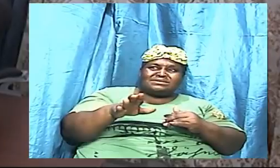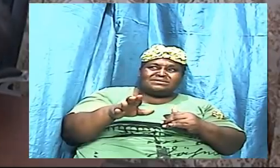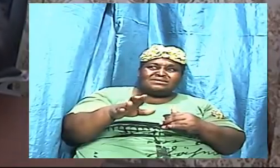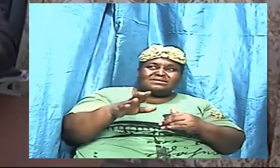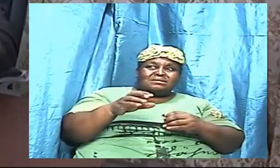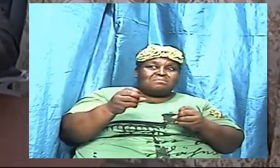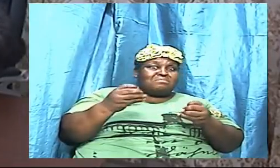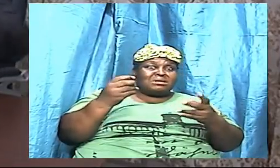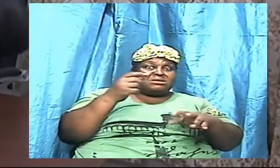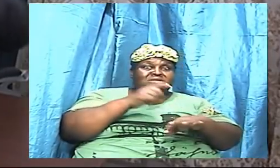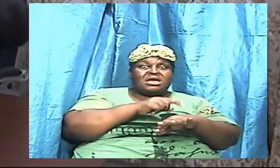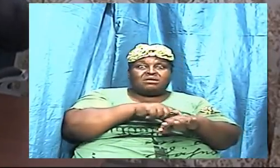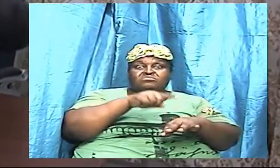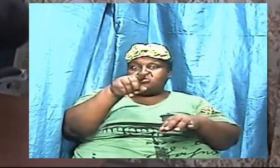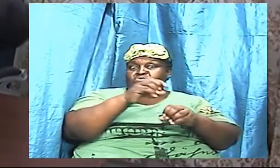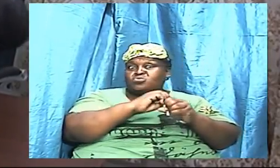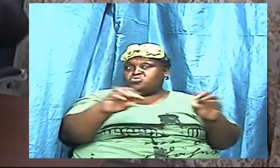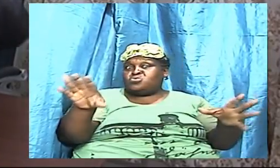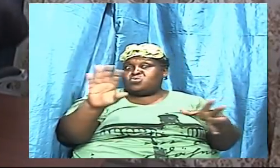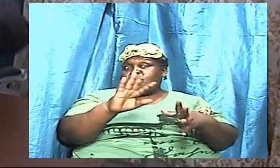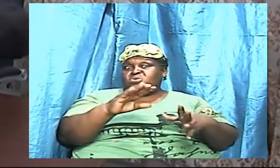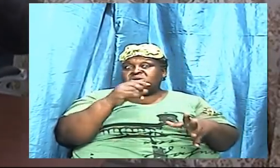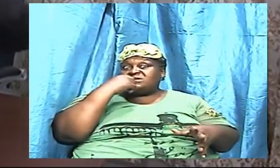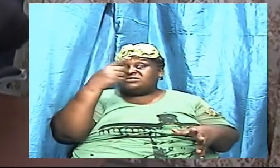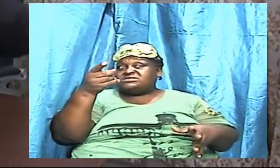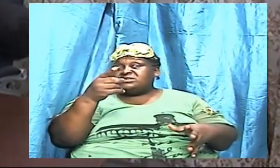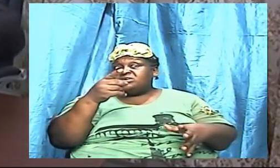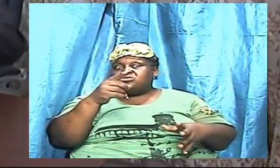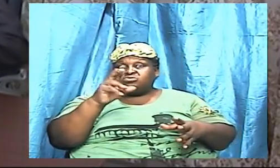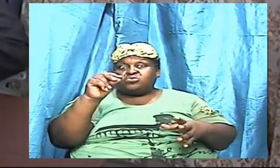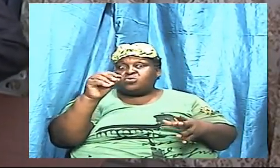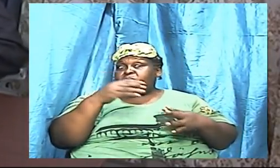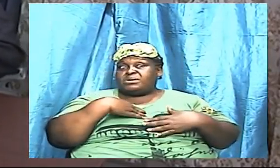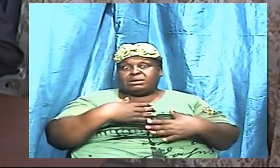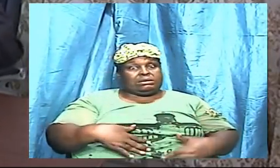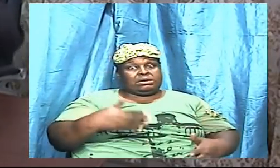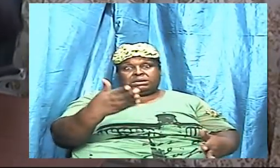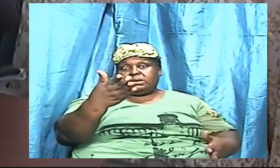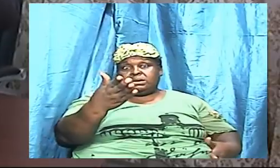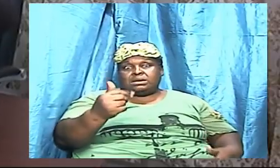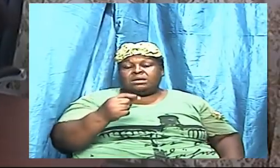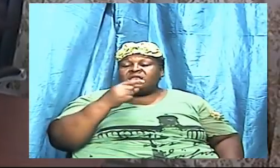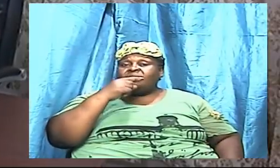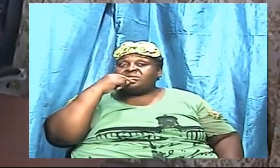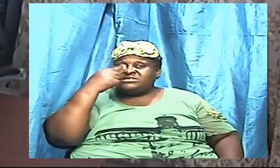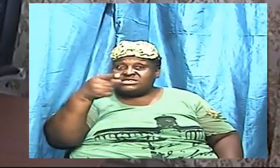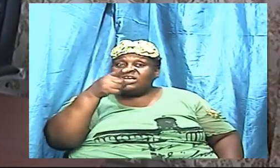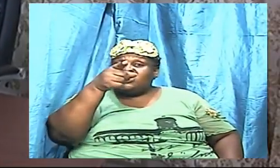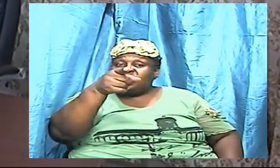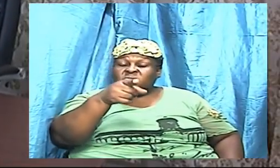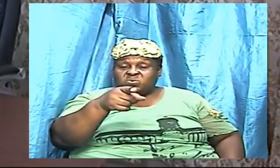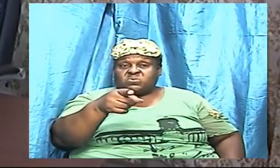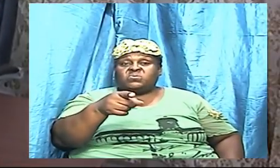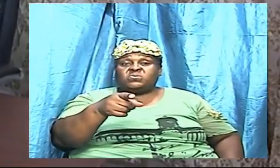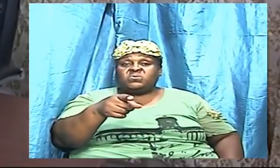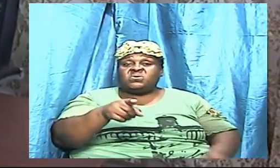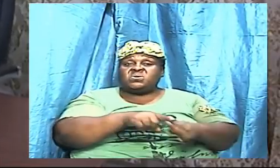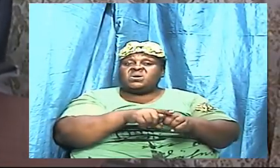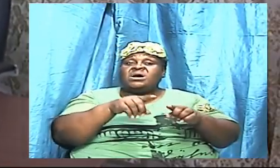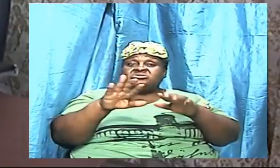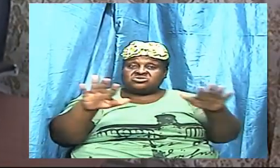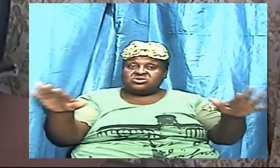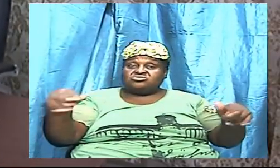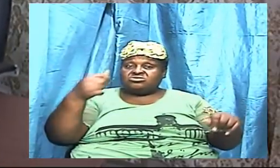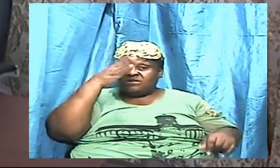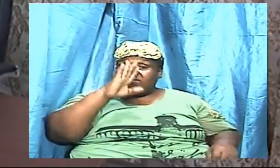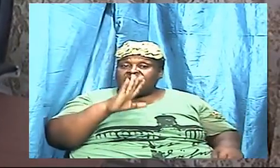share it with nobody you know but I am going to tell you this as a saint of God that are battling in your mind and wondering if